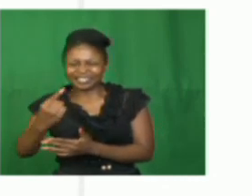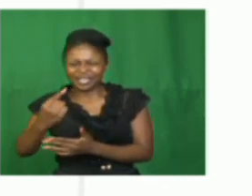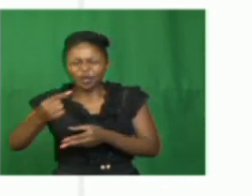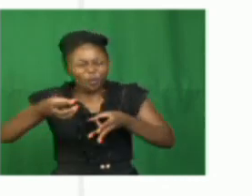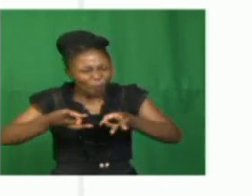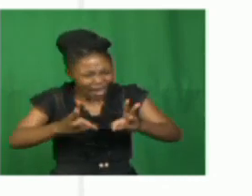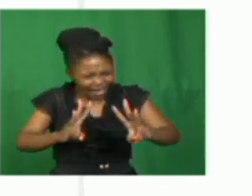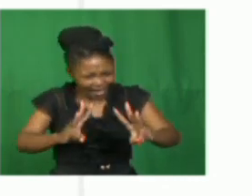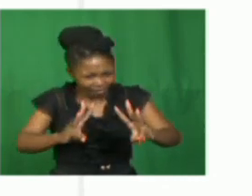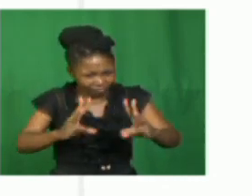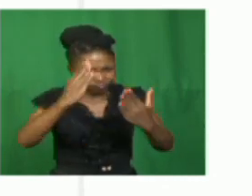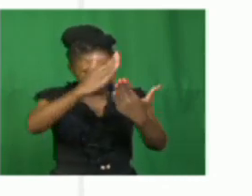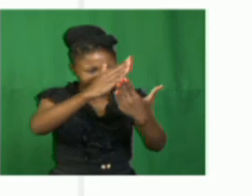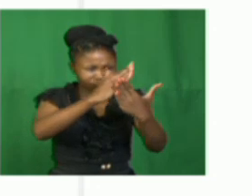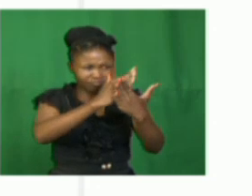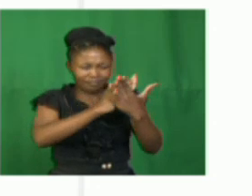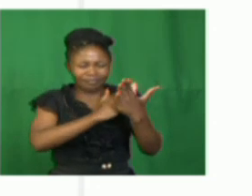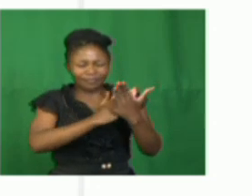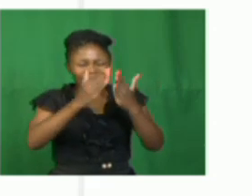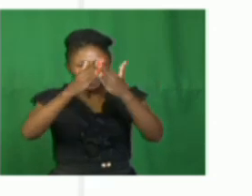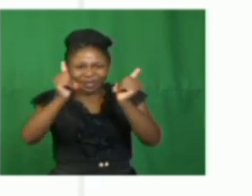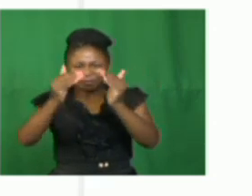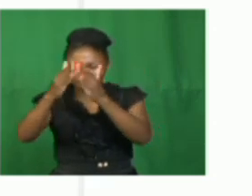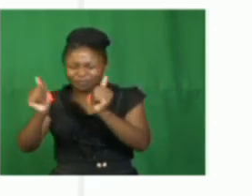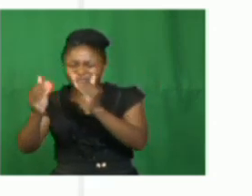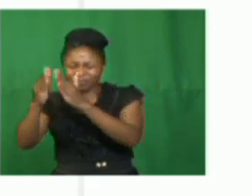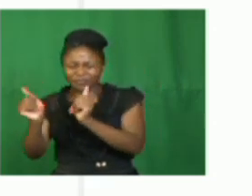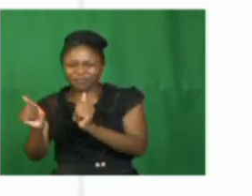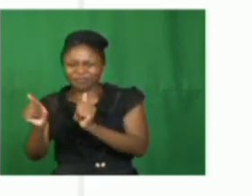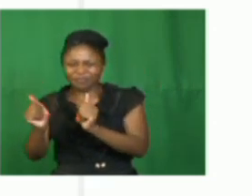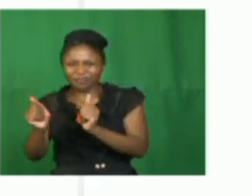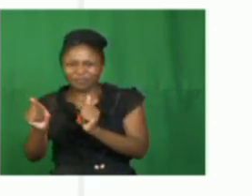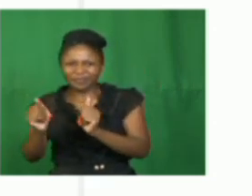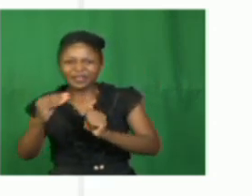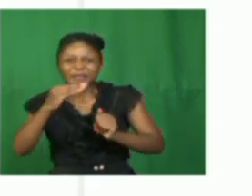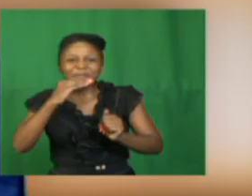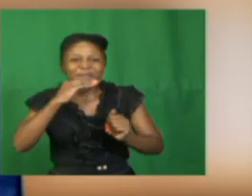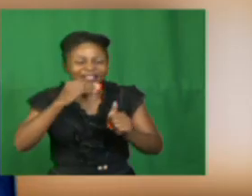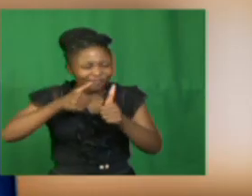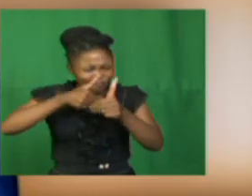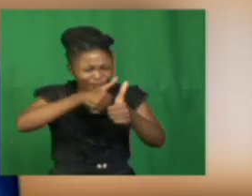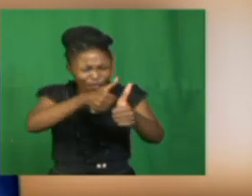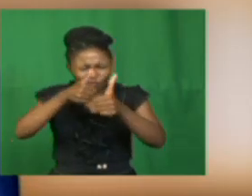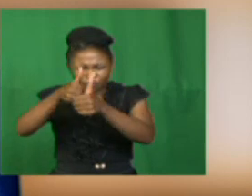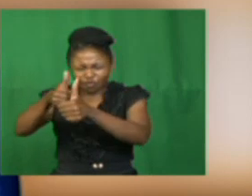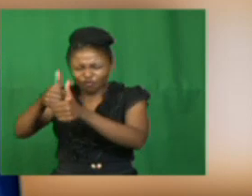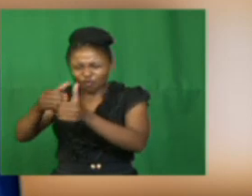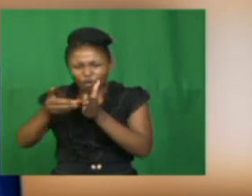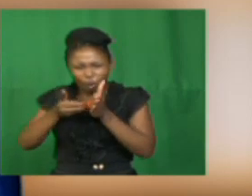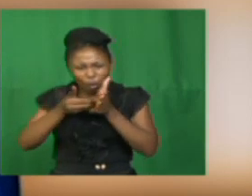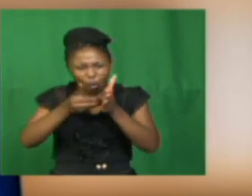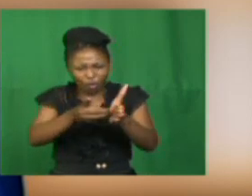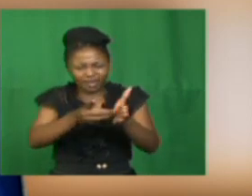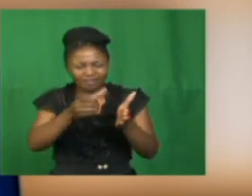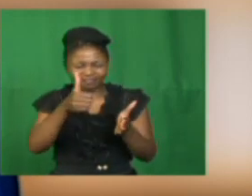Now, in the plot, the events should come in a certain order. So, this is